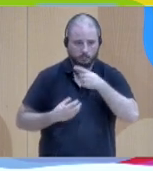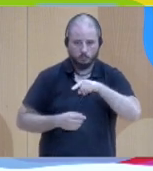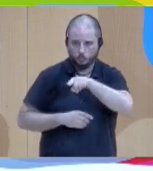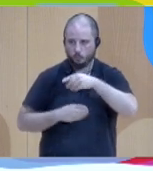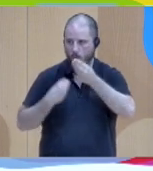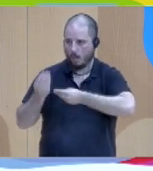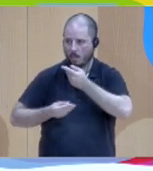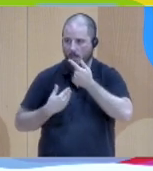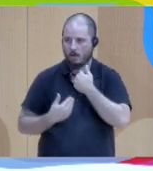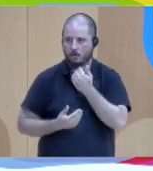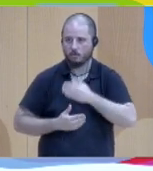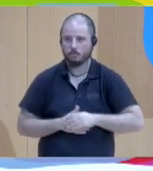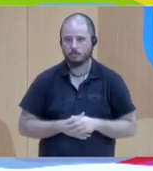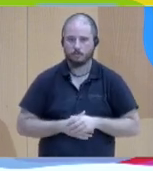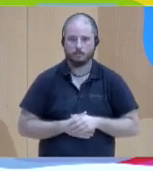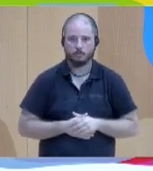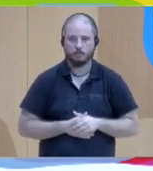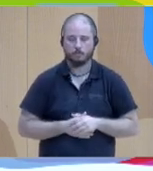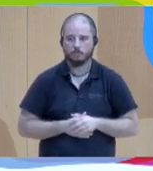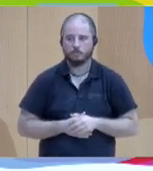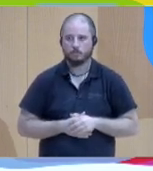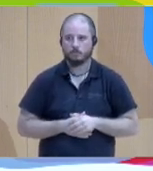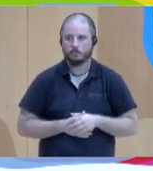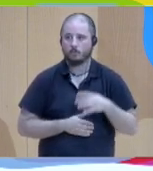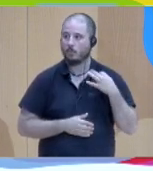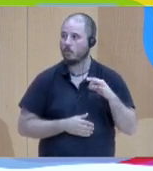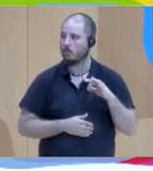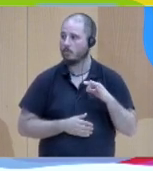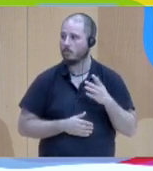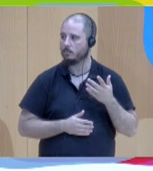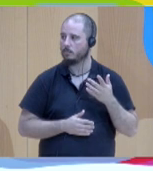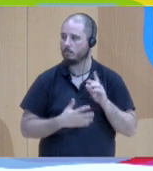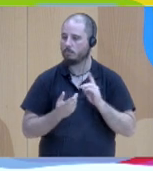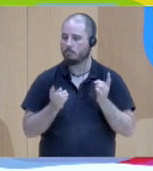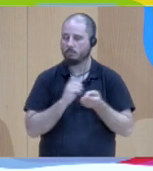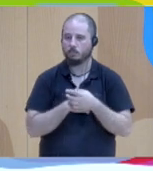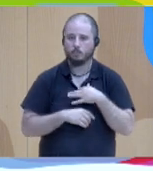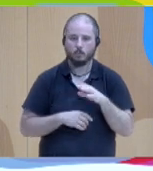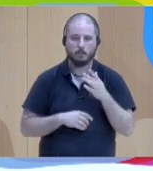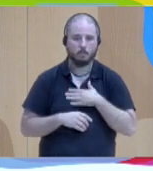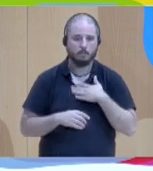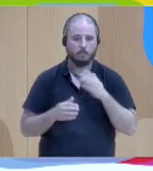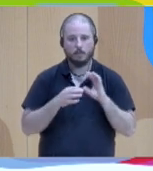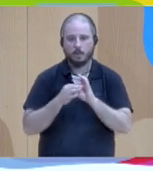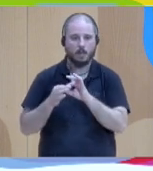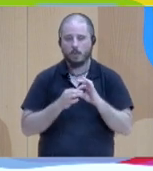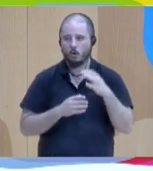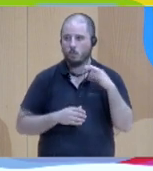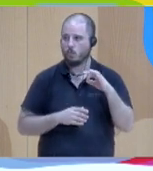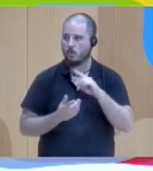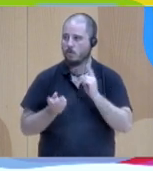it's the only thing I can change in my relationships you want to change something do something